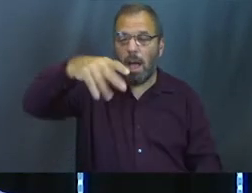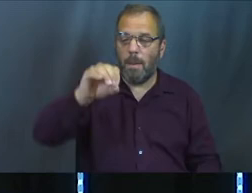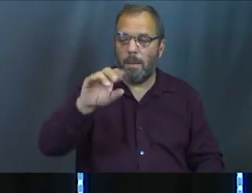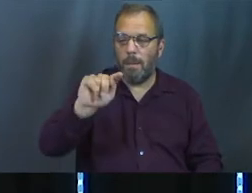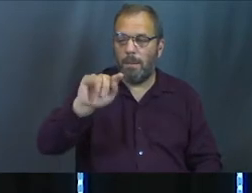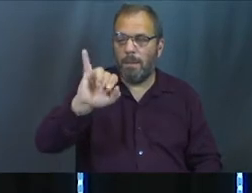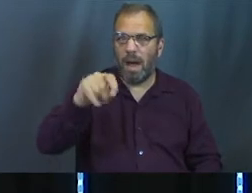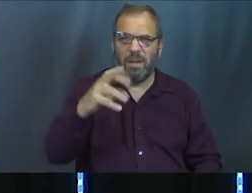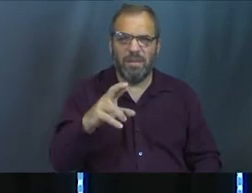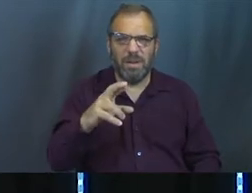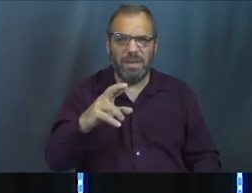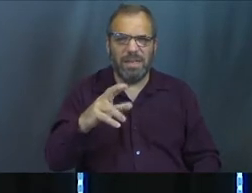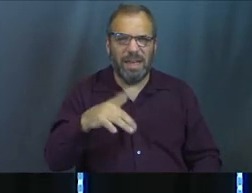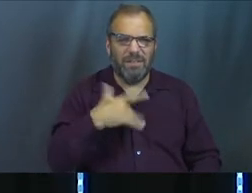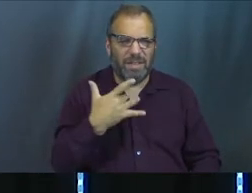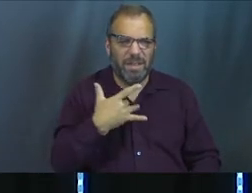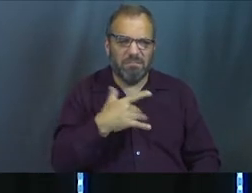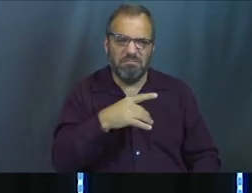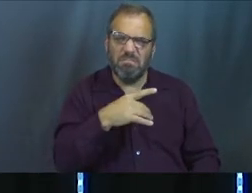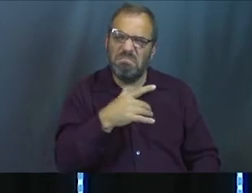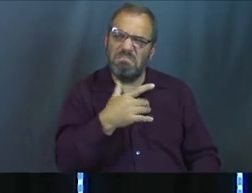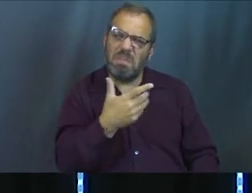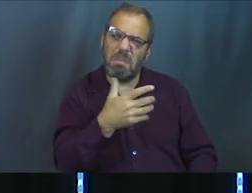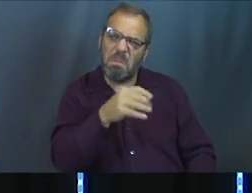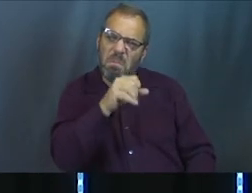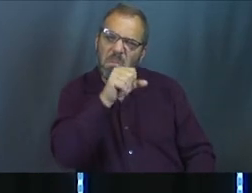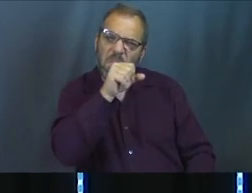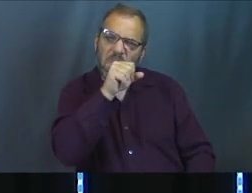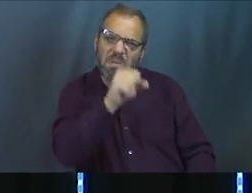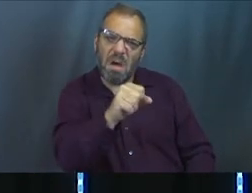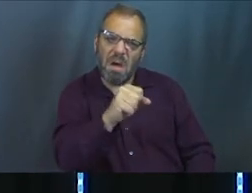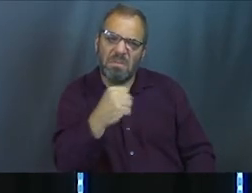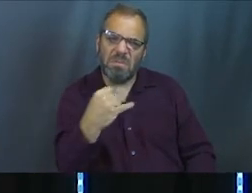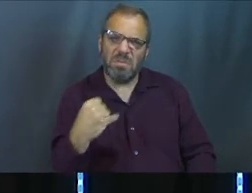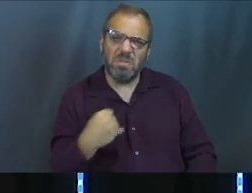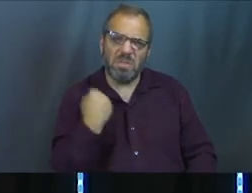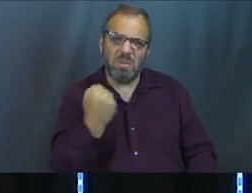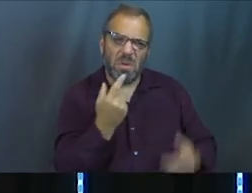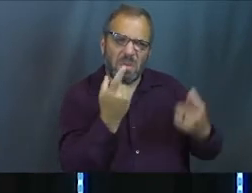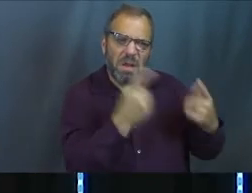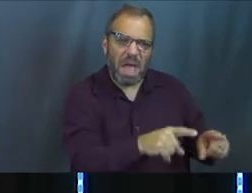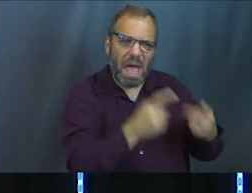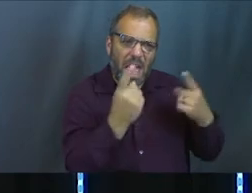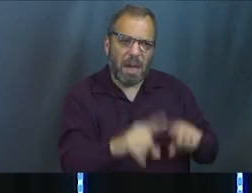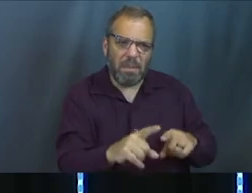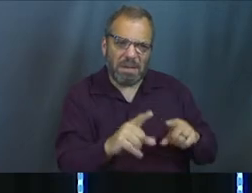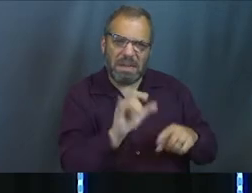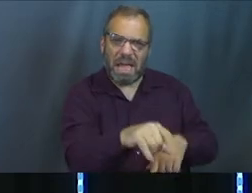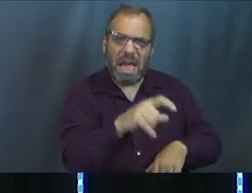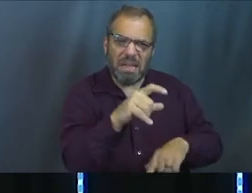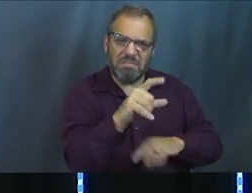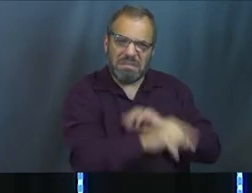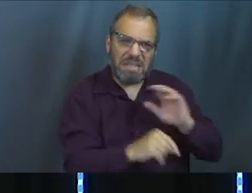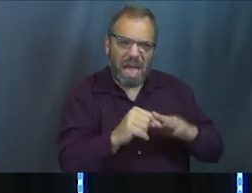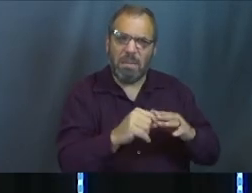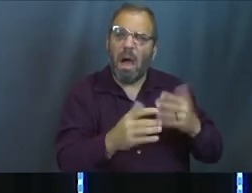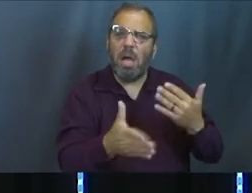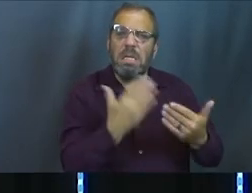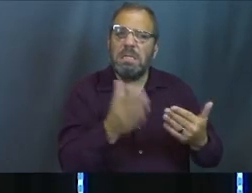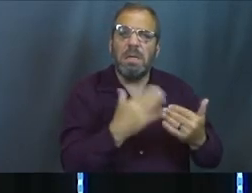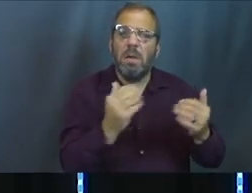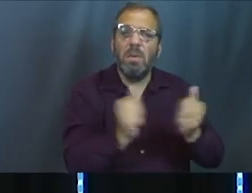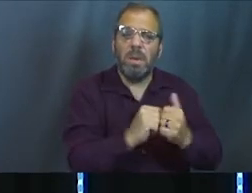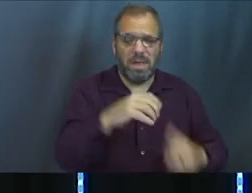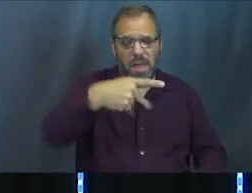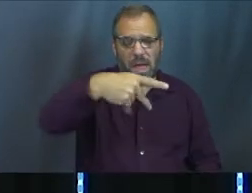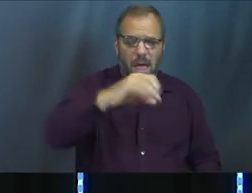seems to still have some kind of love for Joseph. You know what I'm saying? Like, when everything happened, like, at that point in time, it could have been easy with,